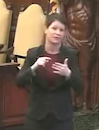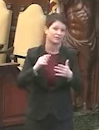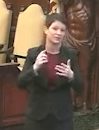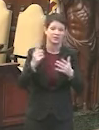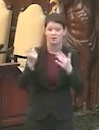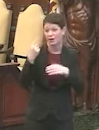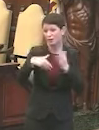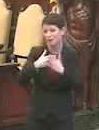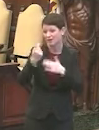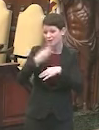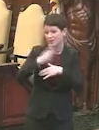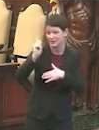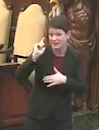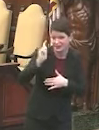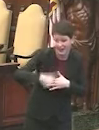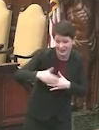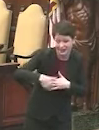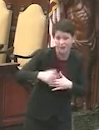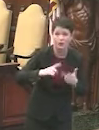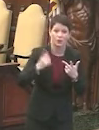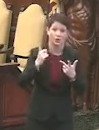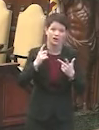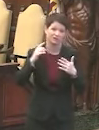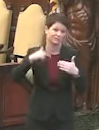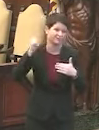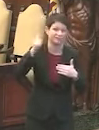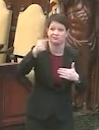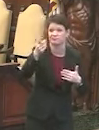days later, or they may arrive even the subsequent week.